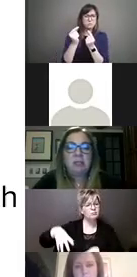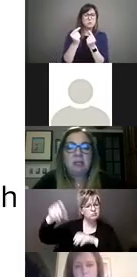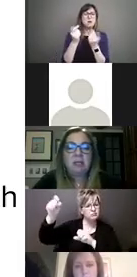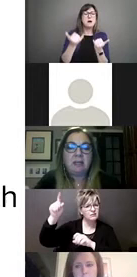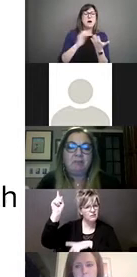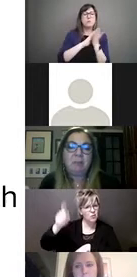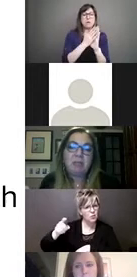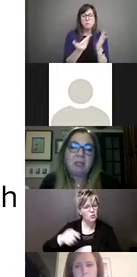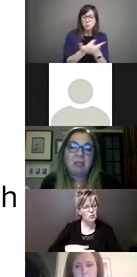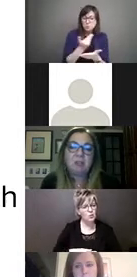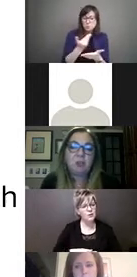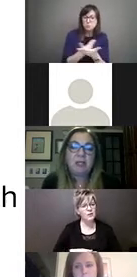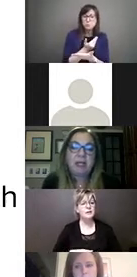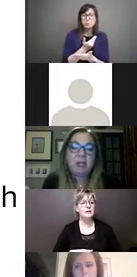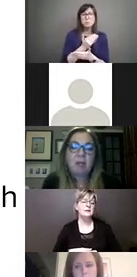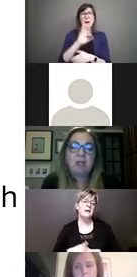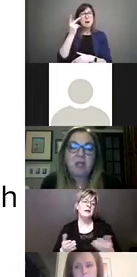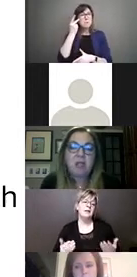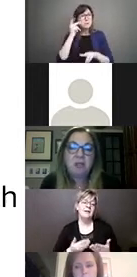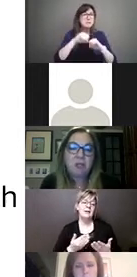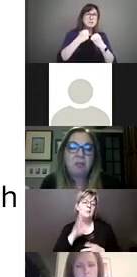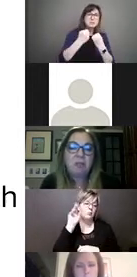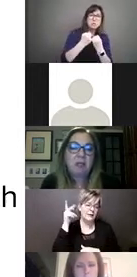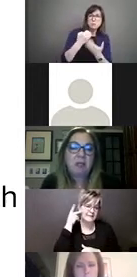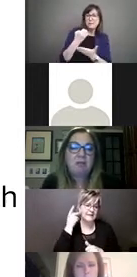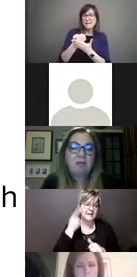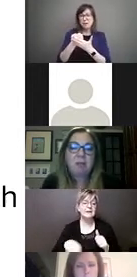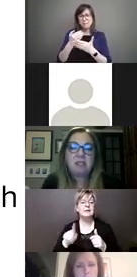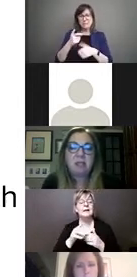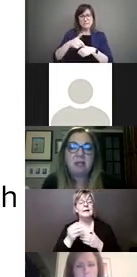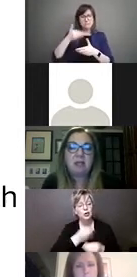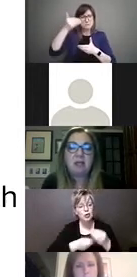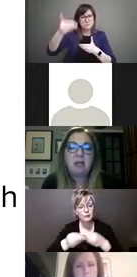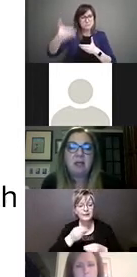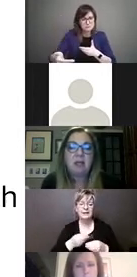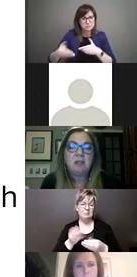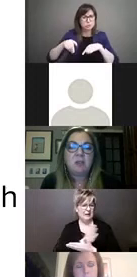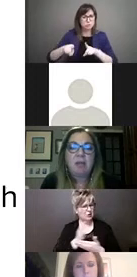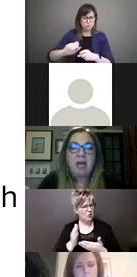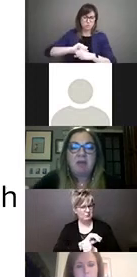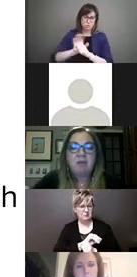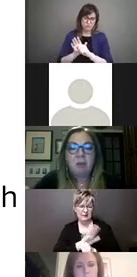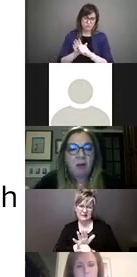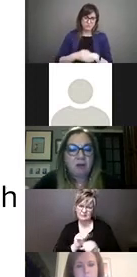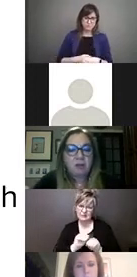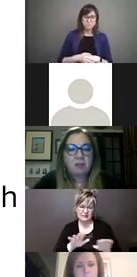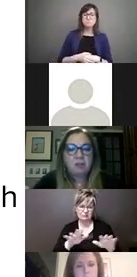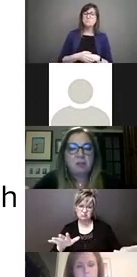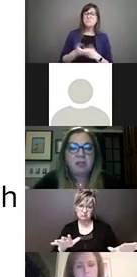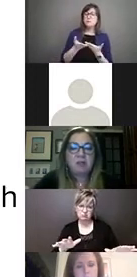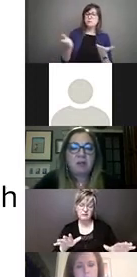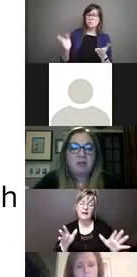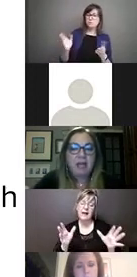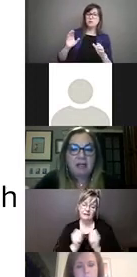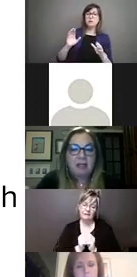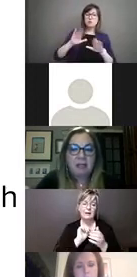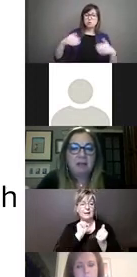politically, socially, and economically challenging period of the pandemic. So on behalf of our partners, Children's